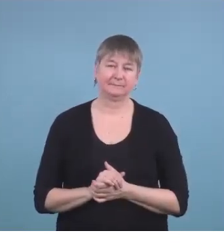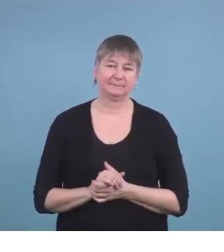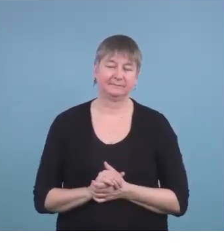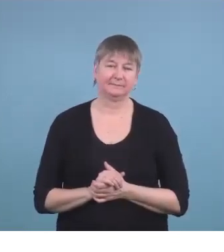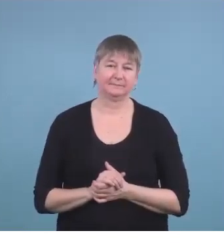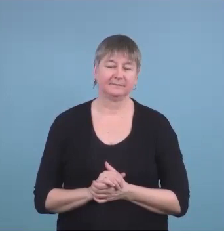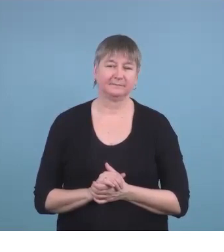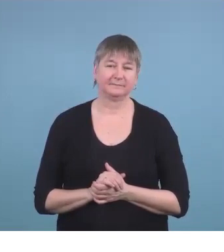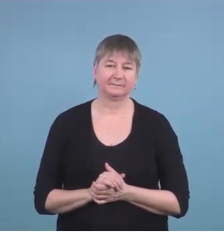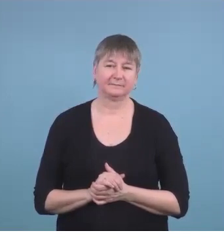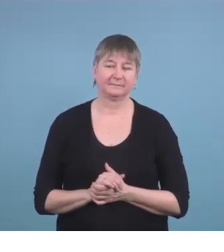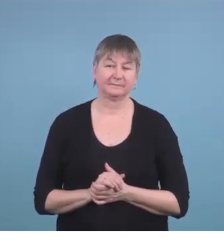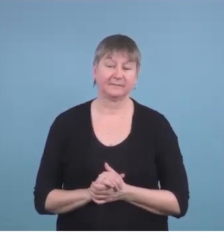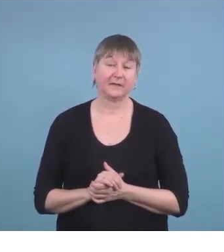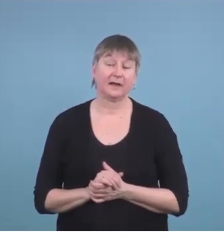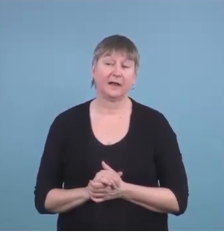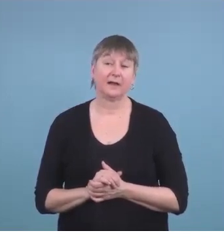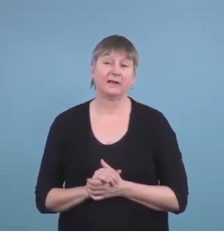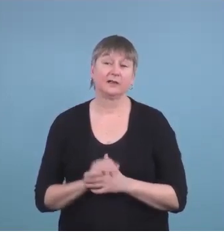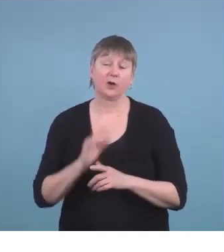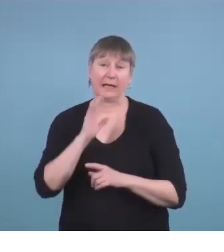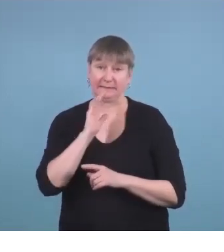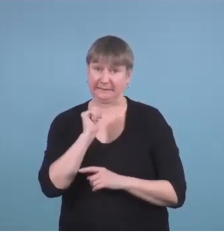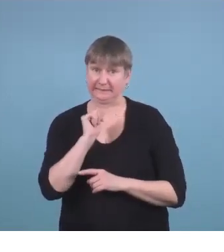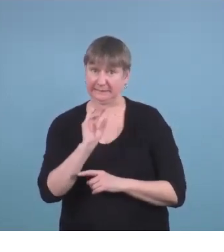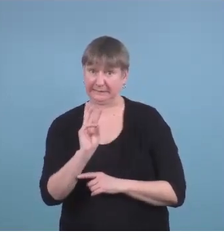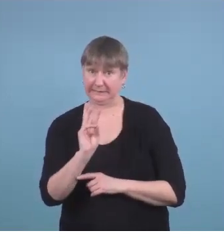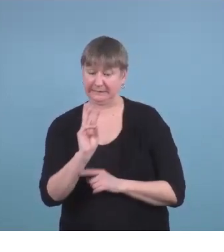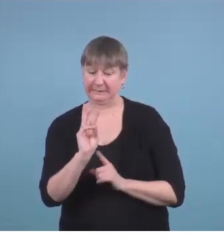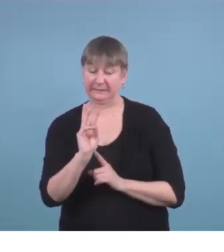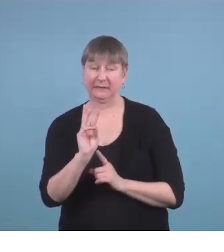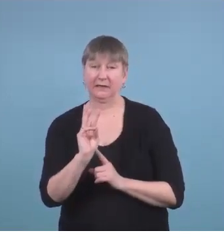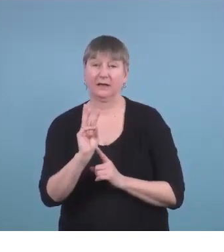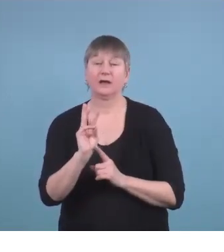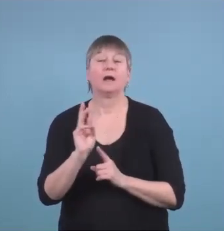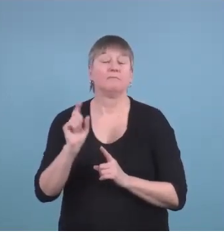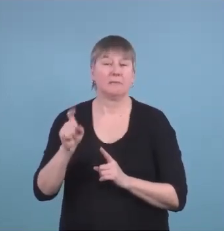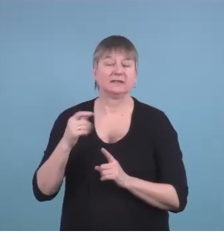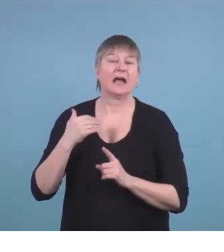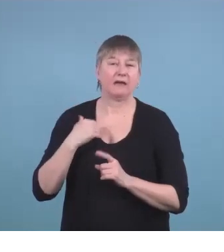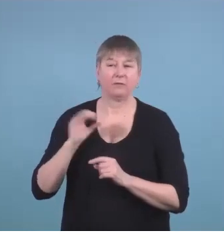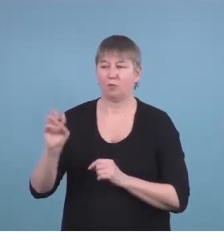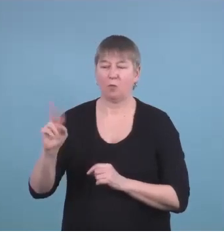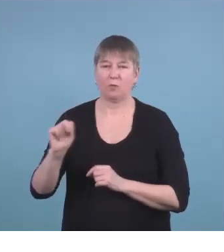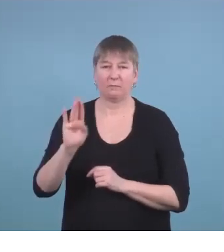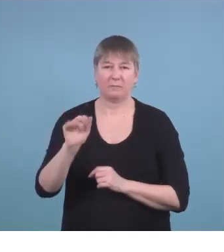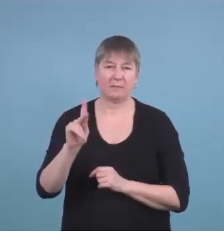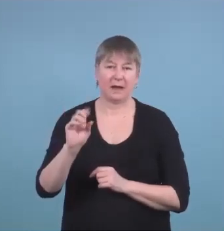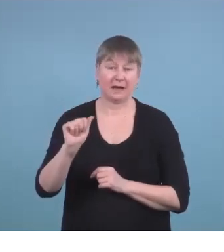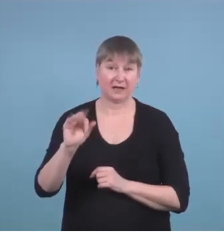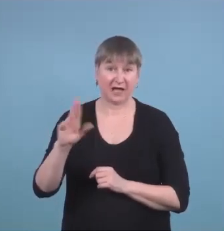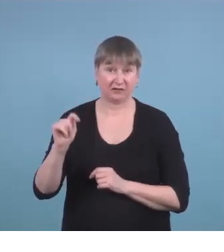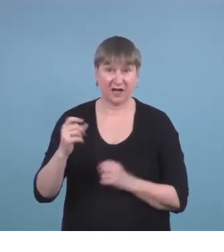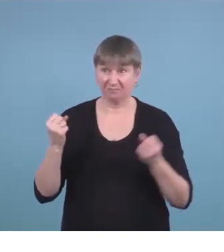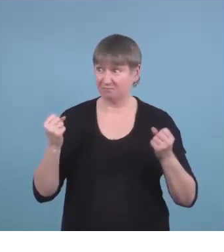so at 16 they also have to already have opened a bank account we have a lot of kids in grade